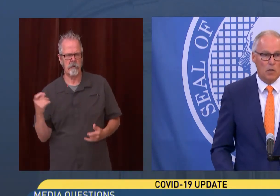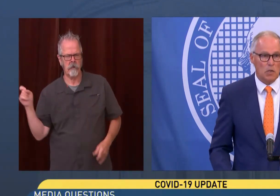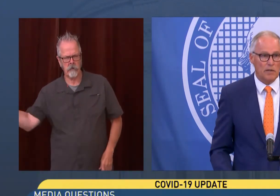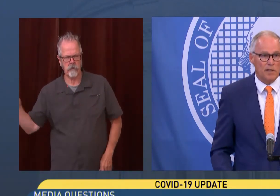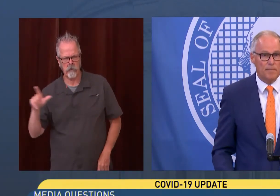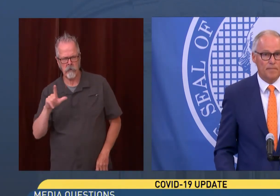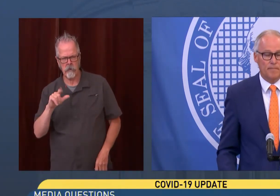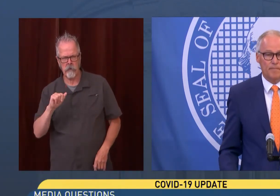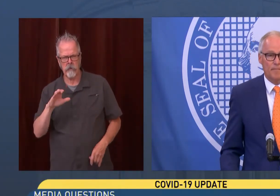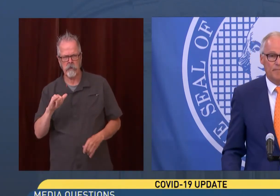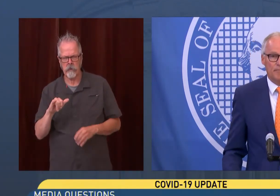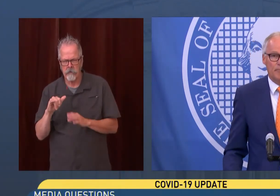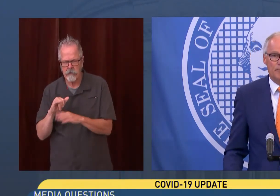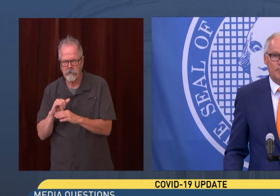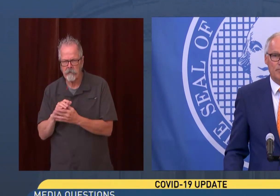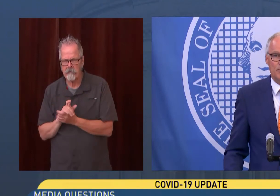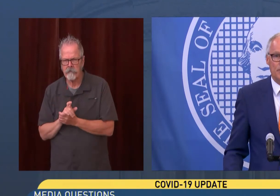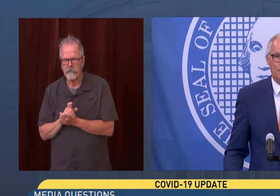Help me out on this, Lacey.